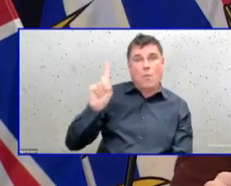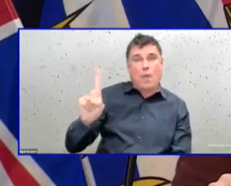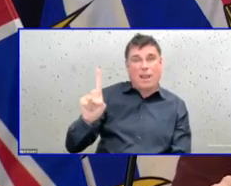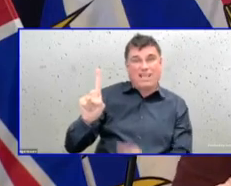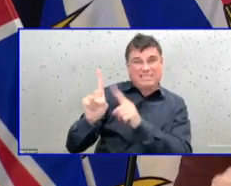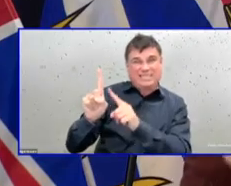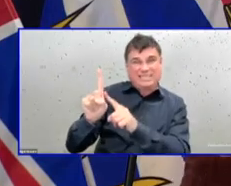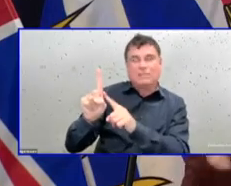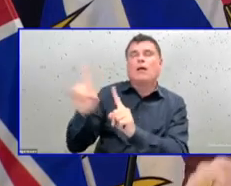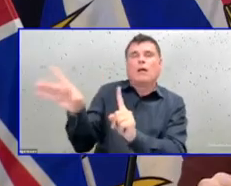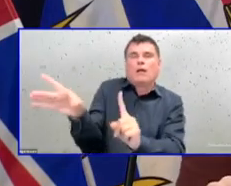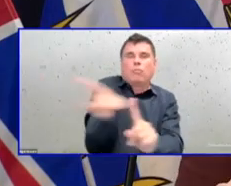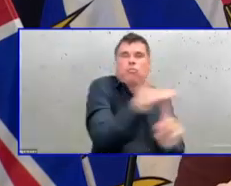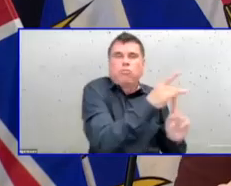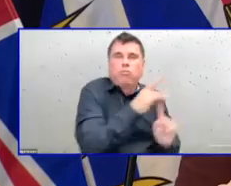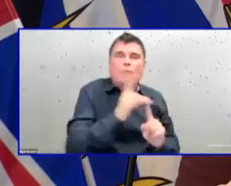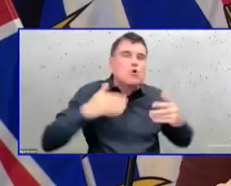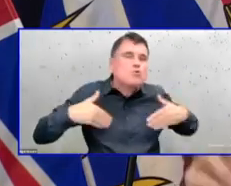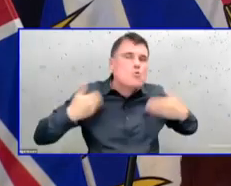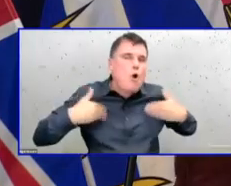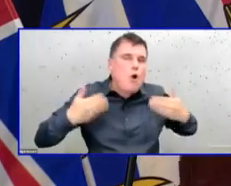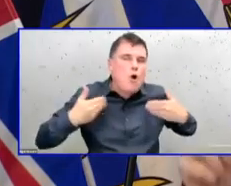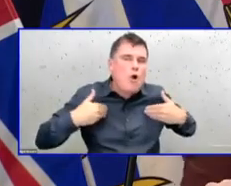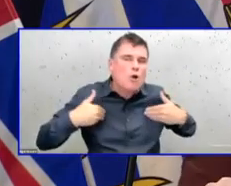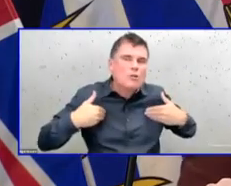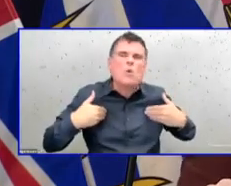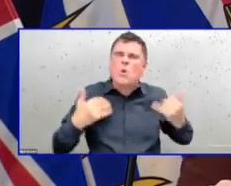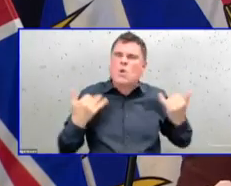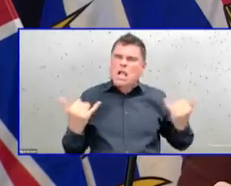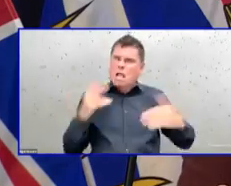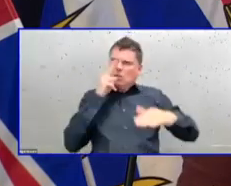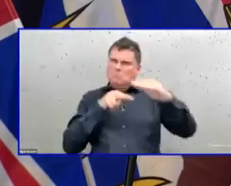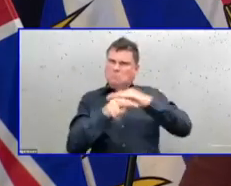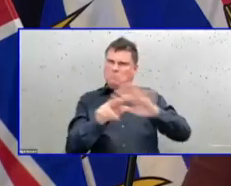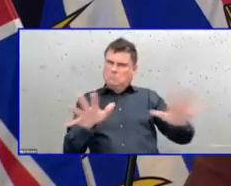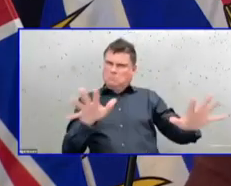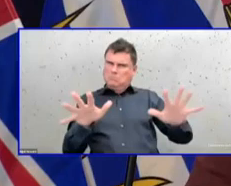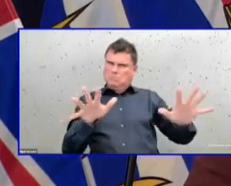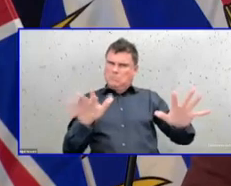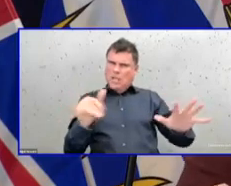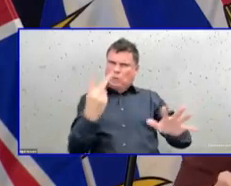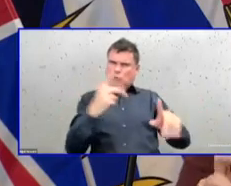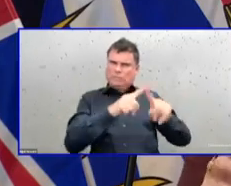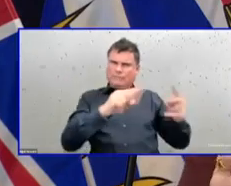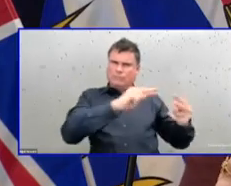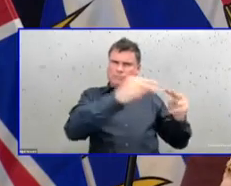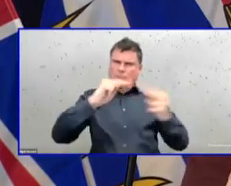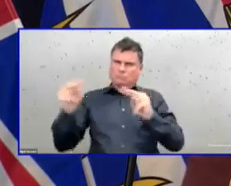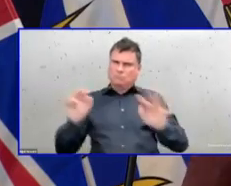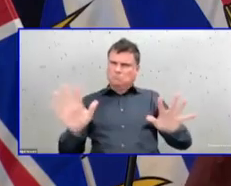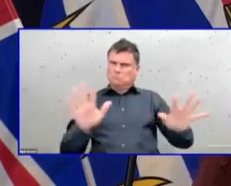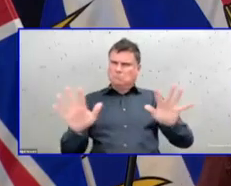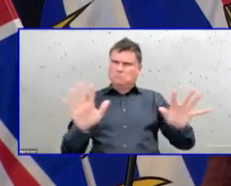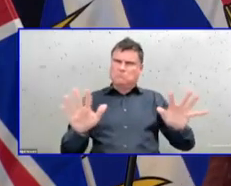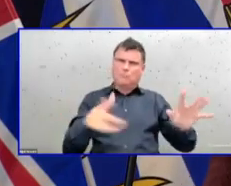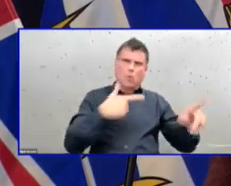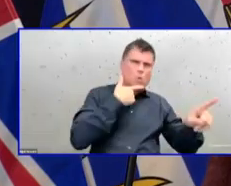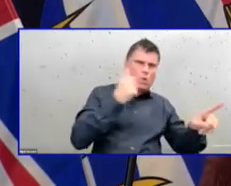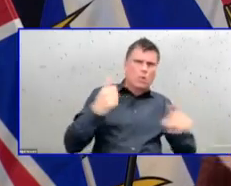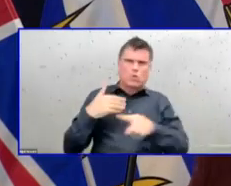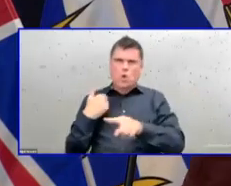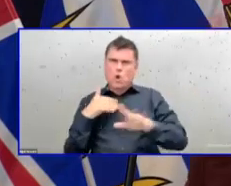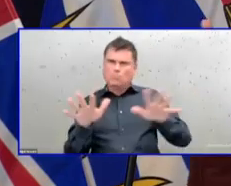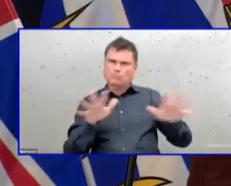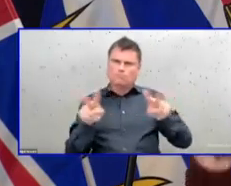that so far, the strains that we're seeing are in the vaccine and that the vaccine this year is a quadrivalence. So it has both